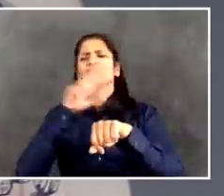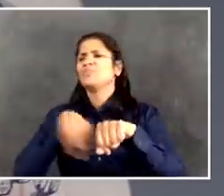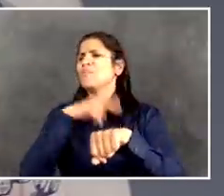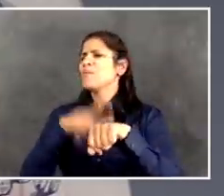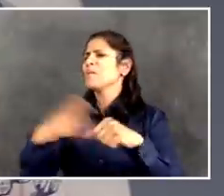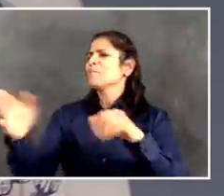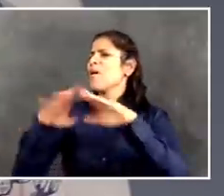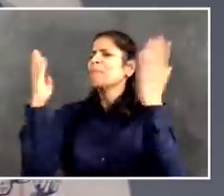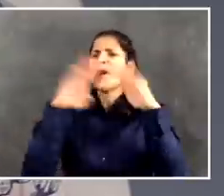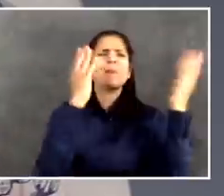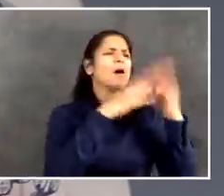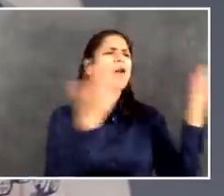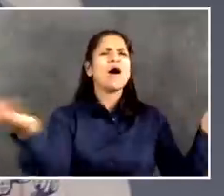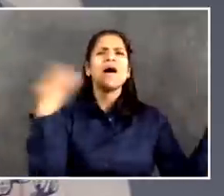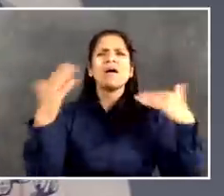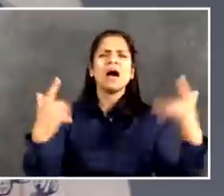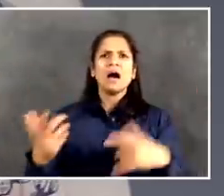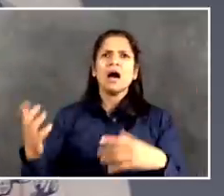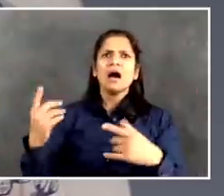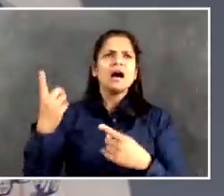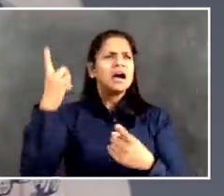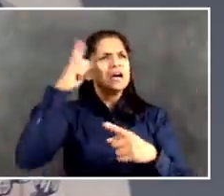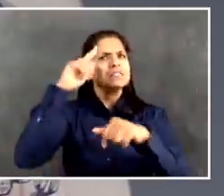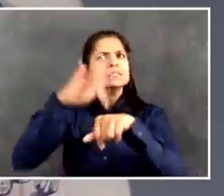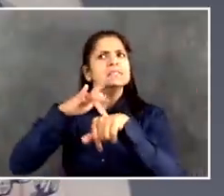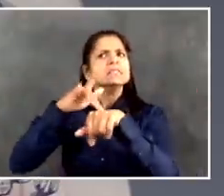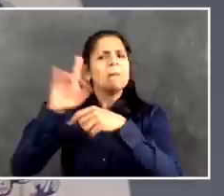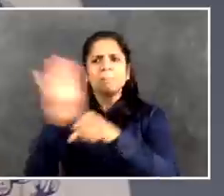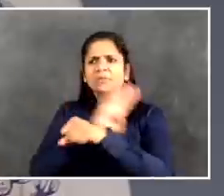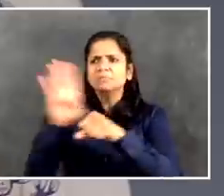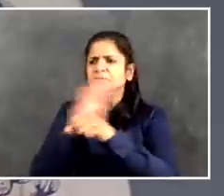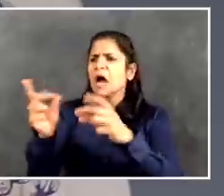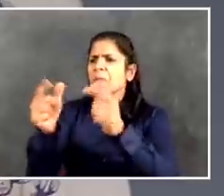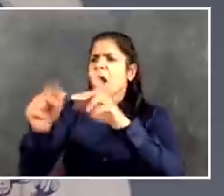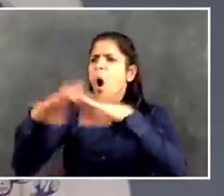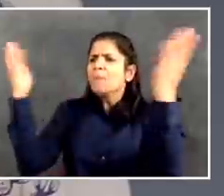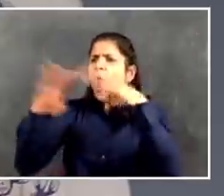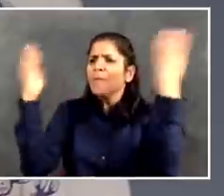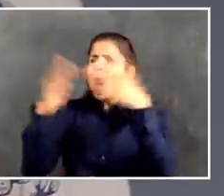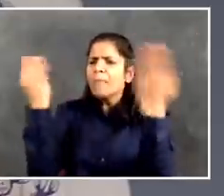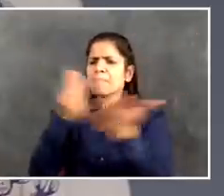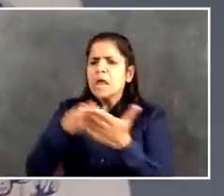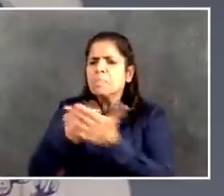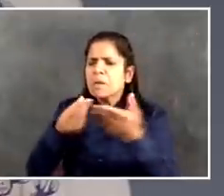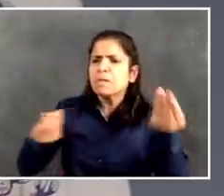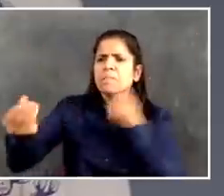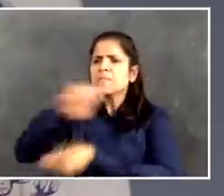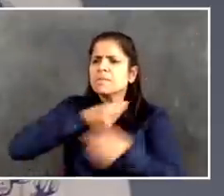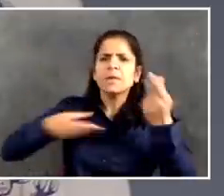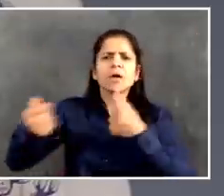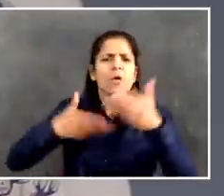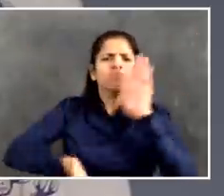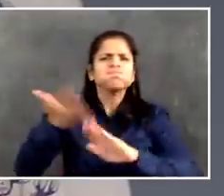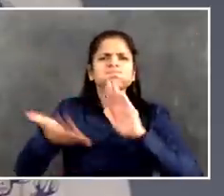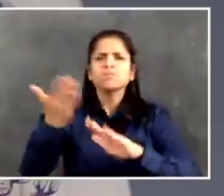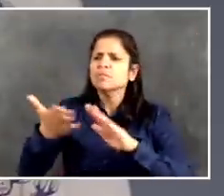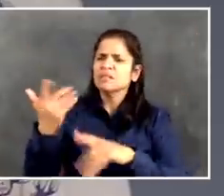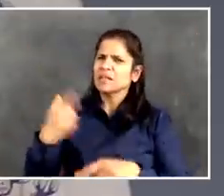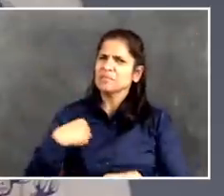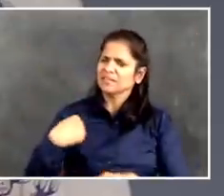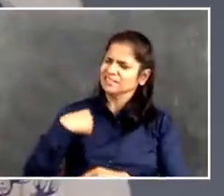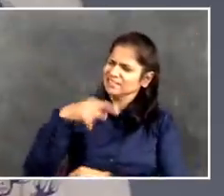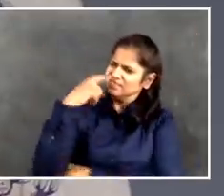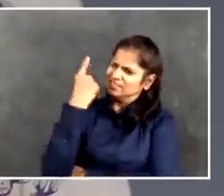there's some effort to liberate that forgets about people and their families and their health and their safety,